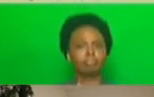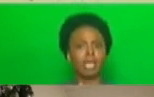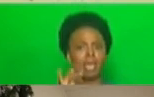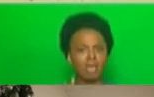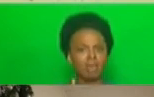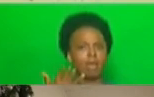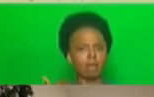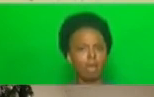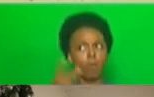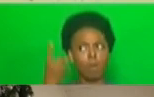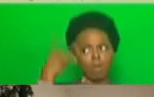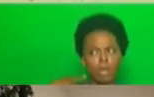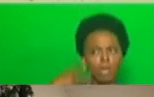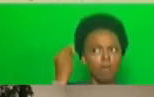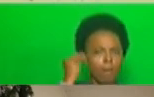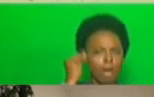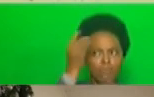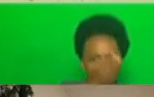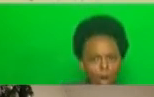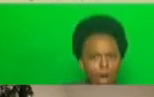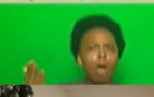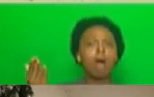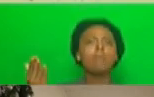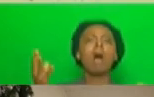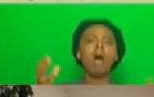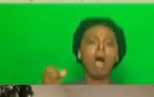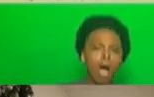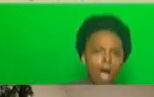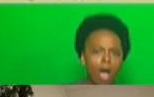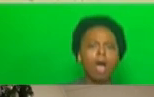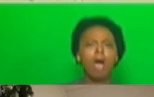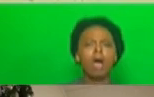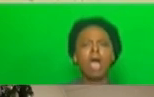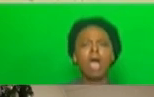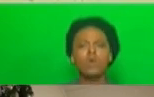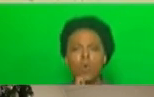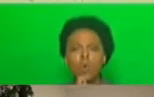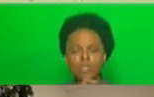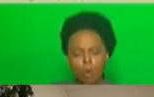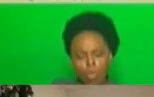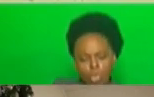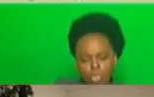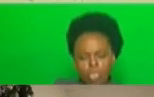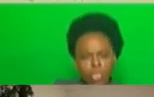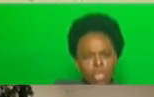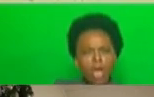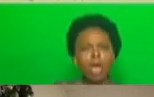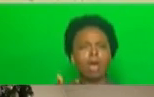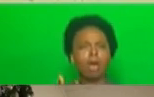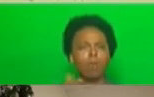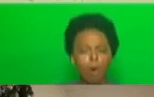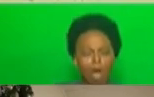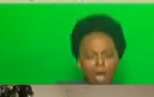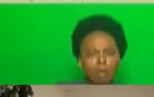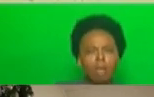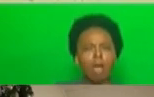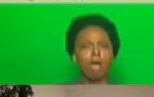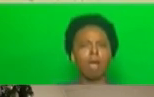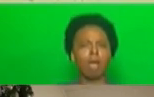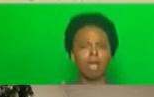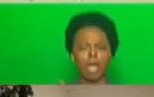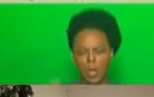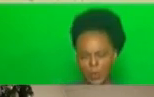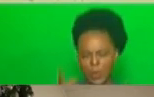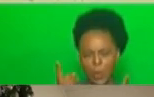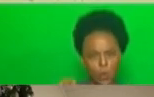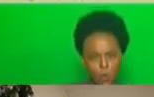better informed about the risk of pesticides and other dangerous products. And